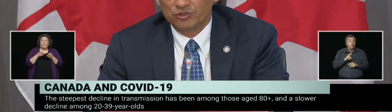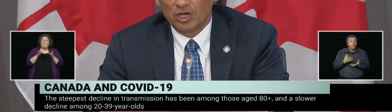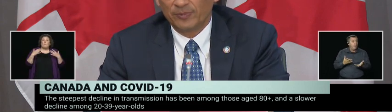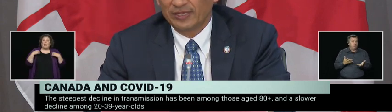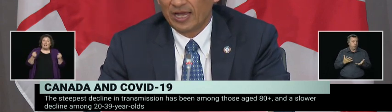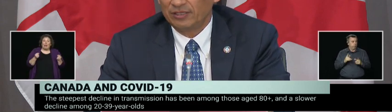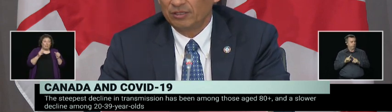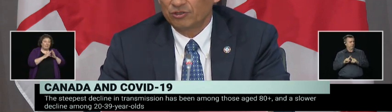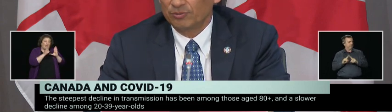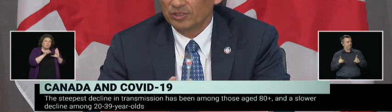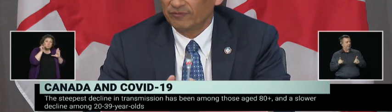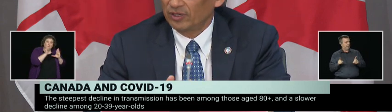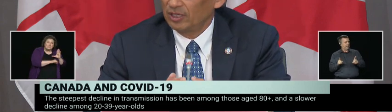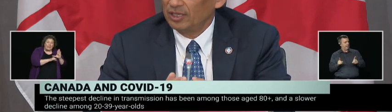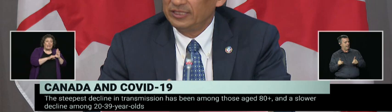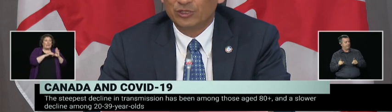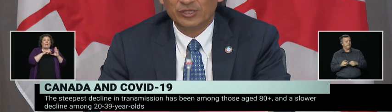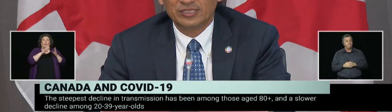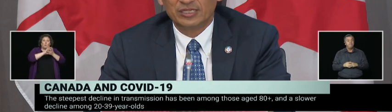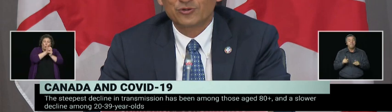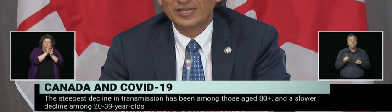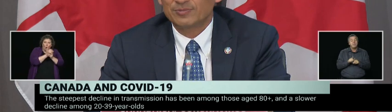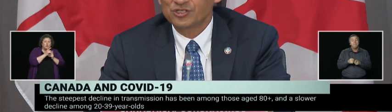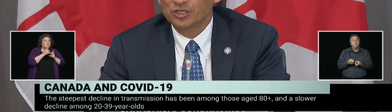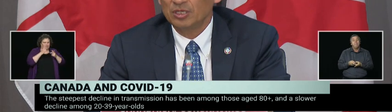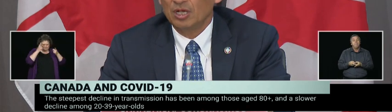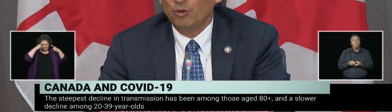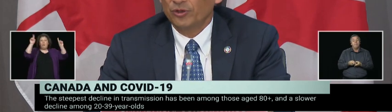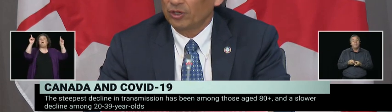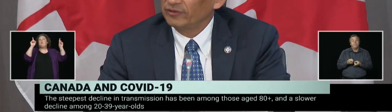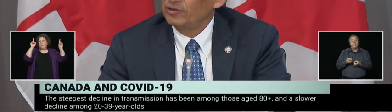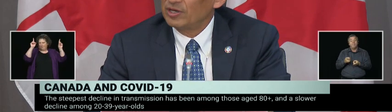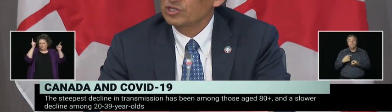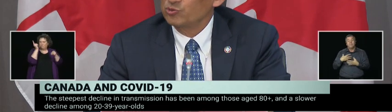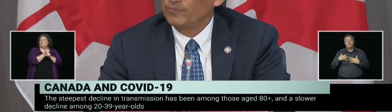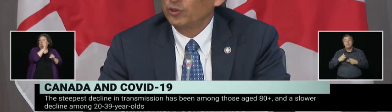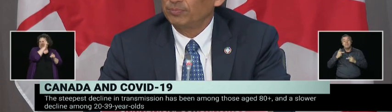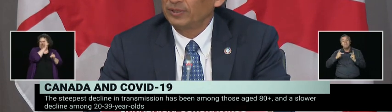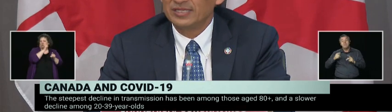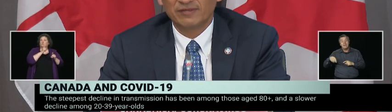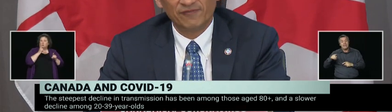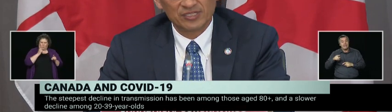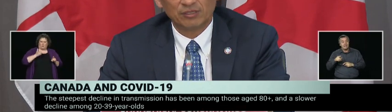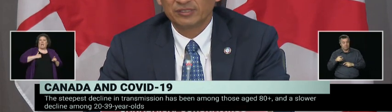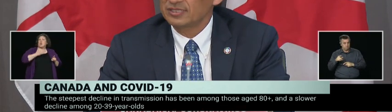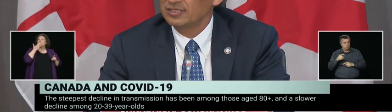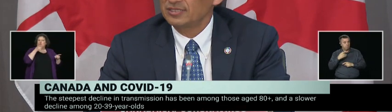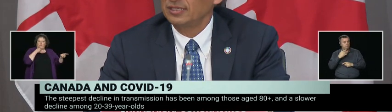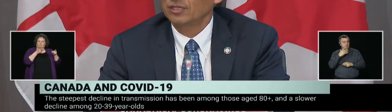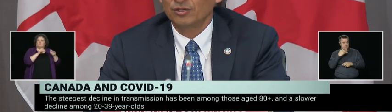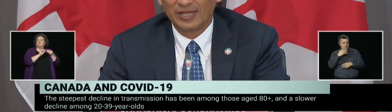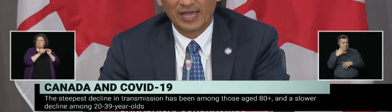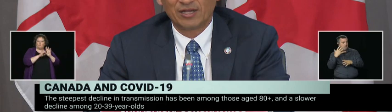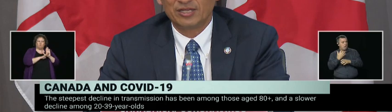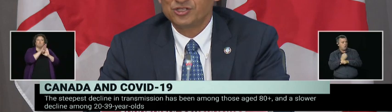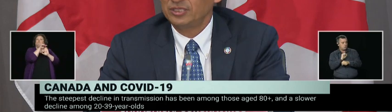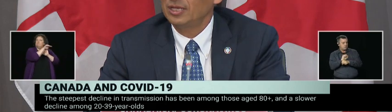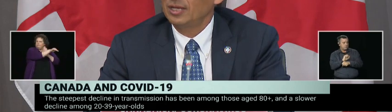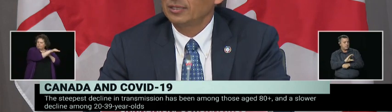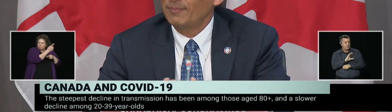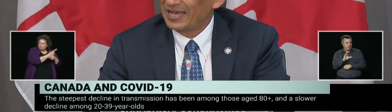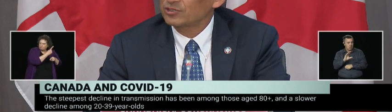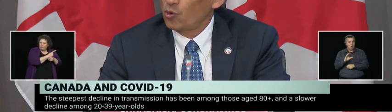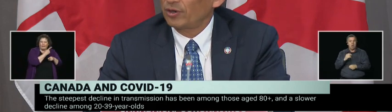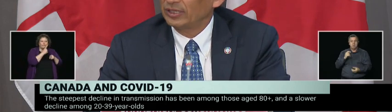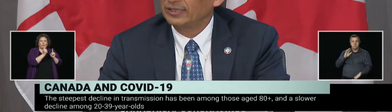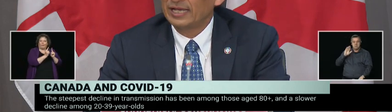We've done a good job in Canada in terms of decreasing in transmission with all of the measures we've put in place, the physical distancing, the good hand hygiene,